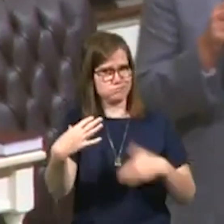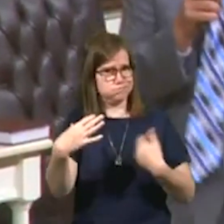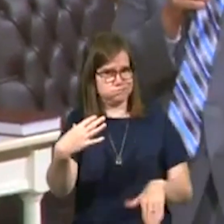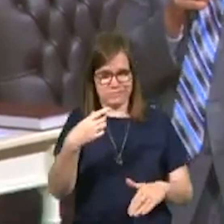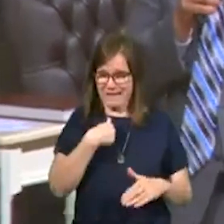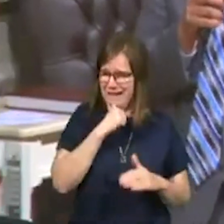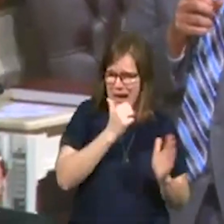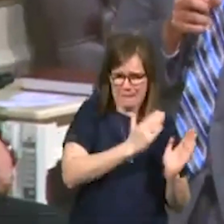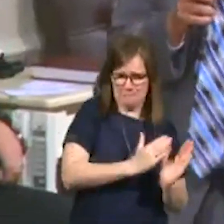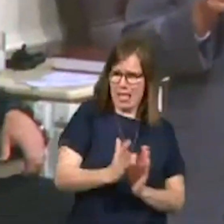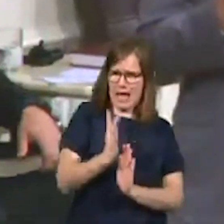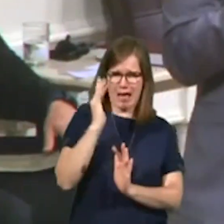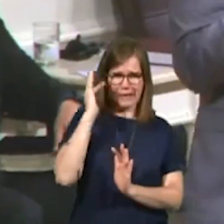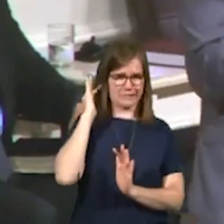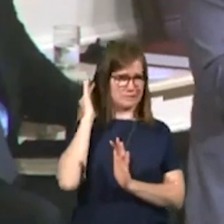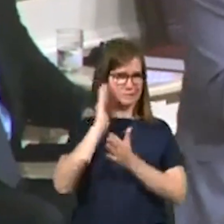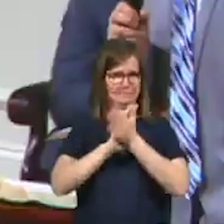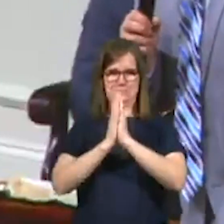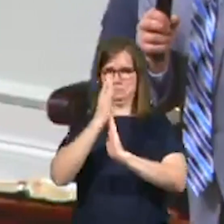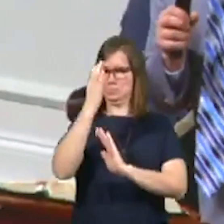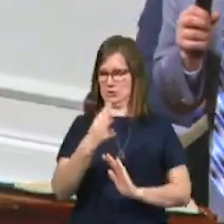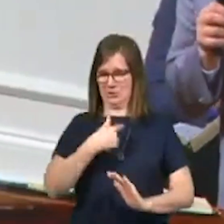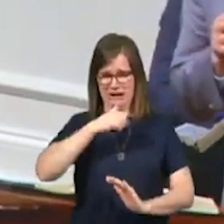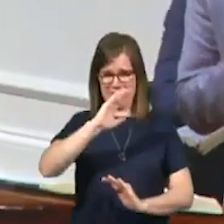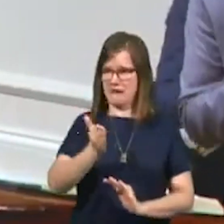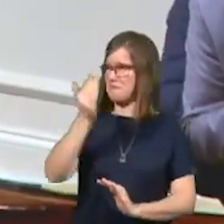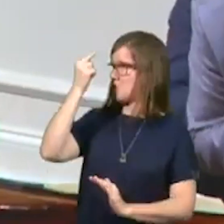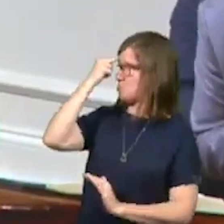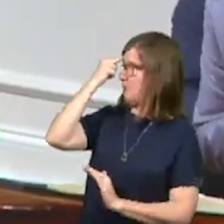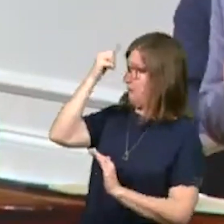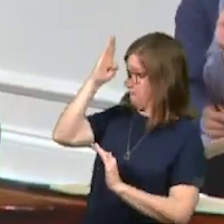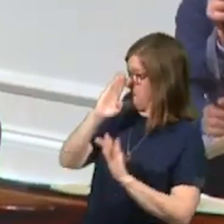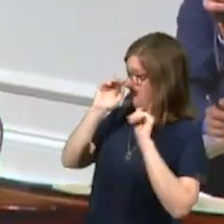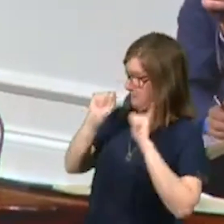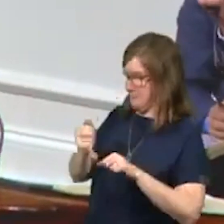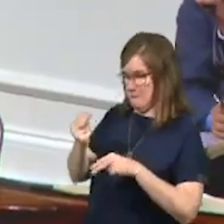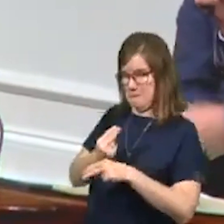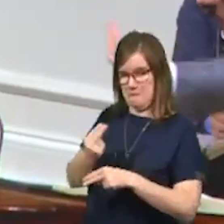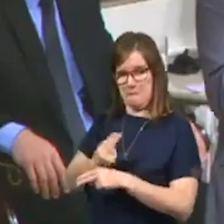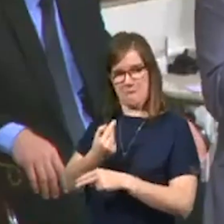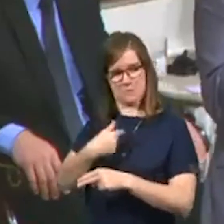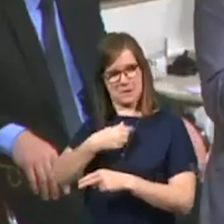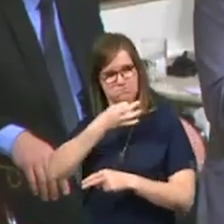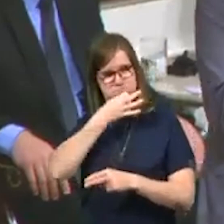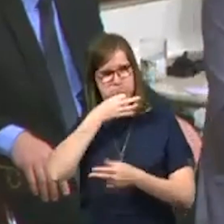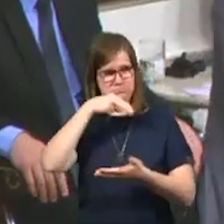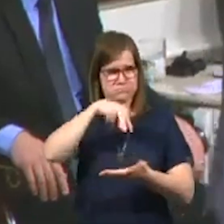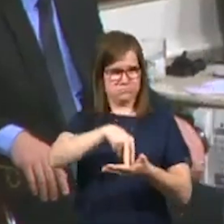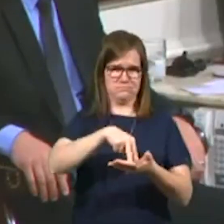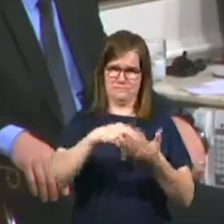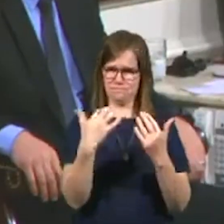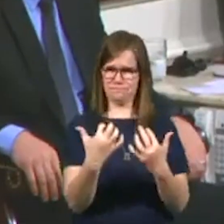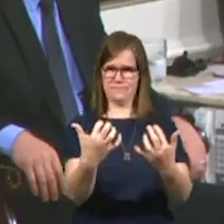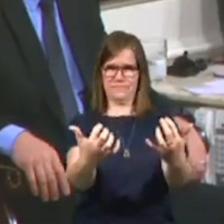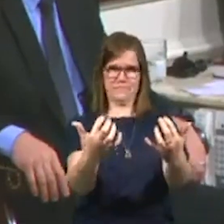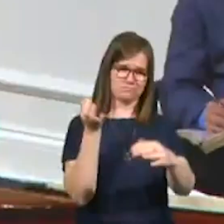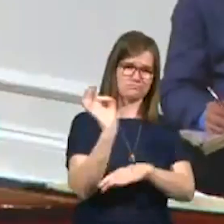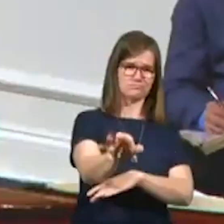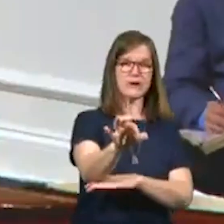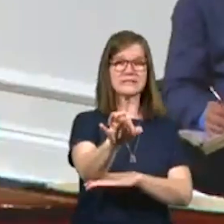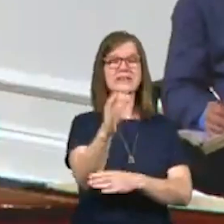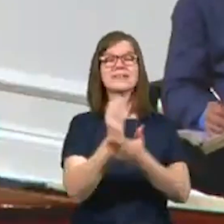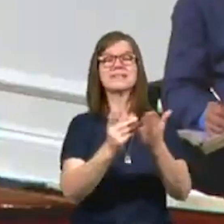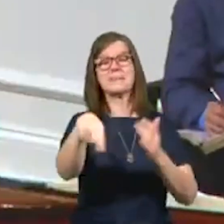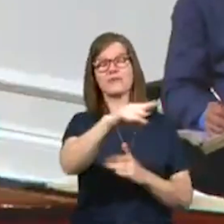had no plans to be a preacher. I never thought that God could ever use me to stand in front of a group of people and to preach.